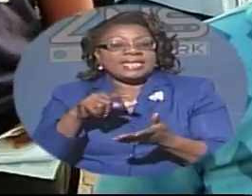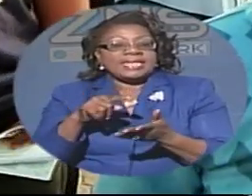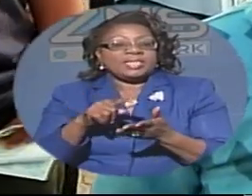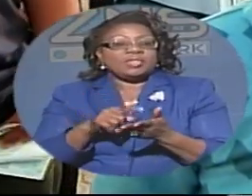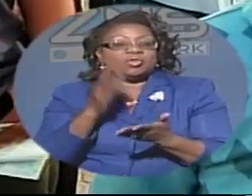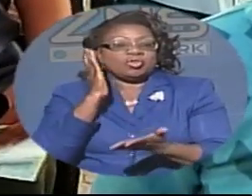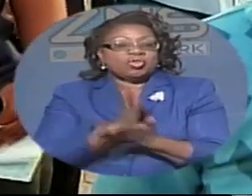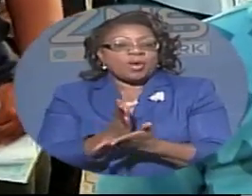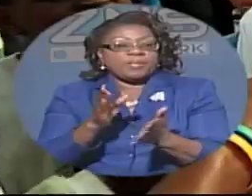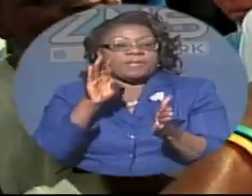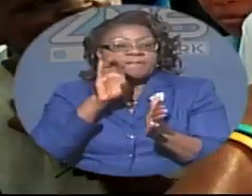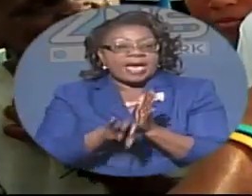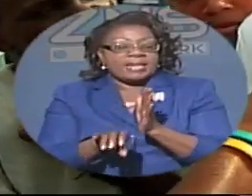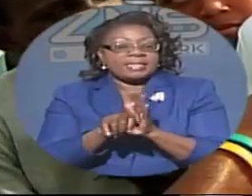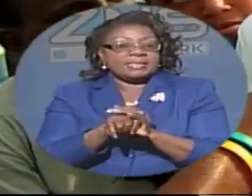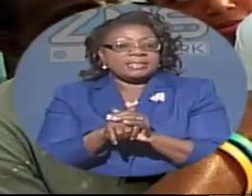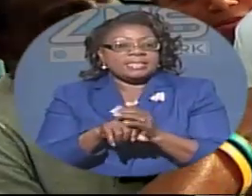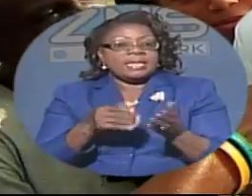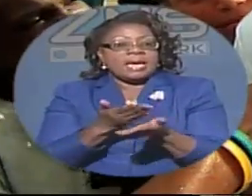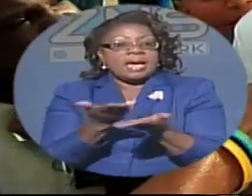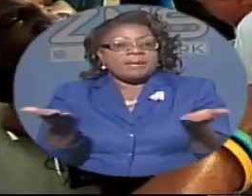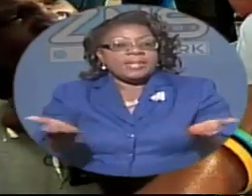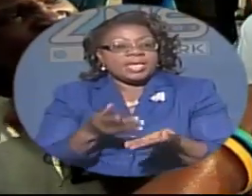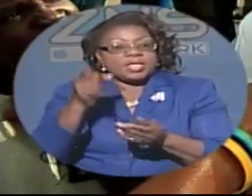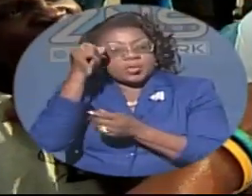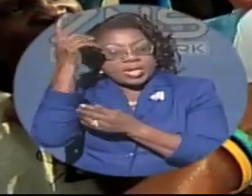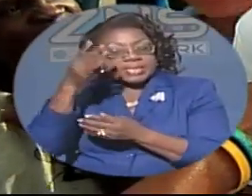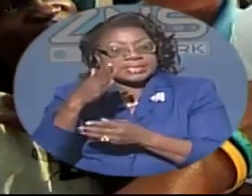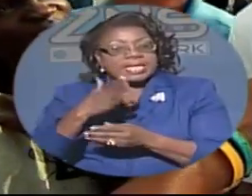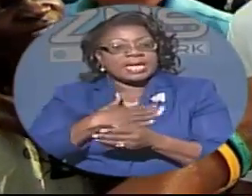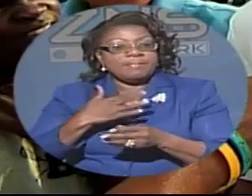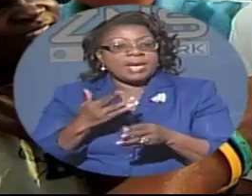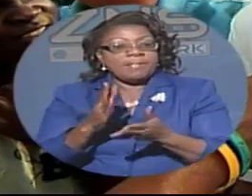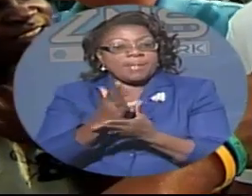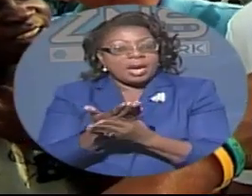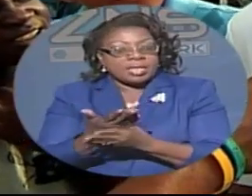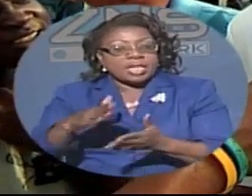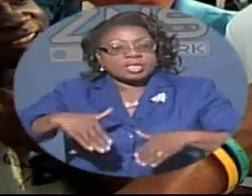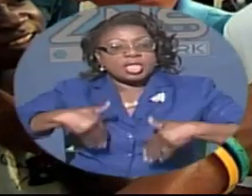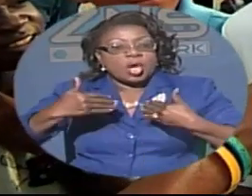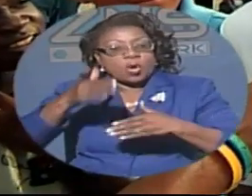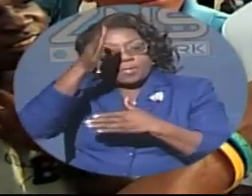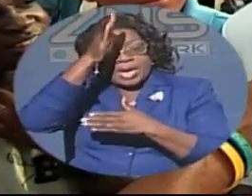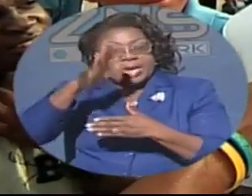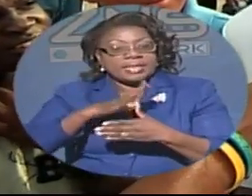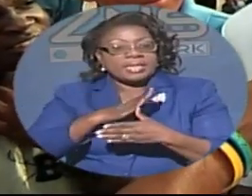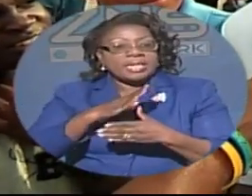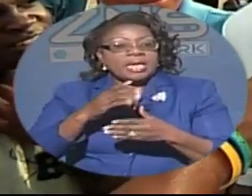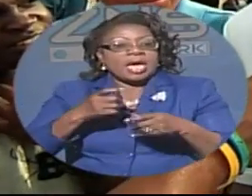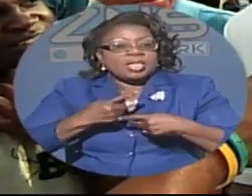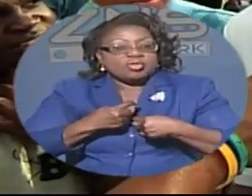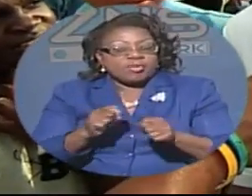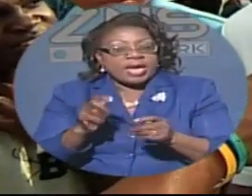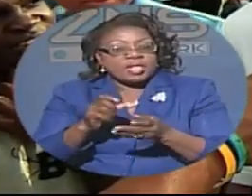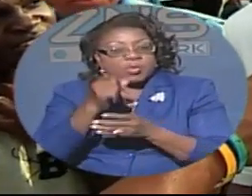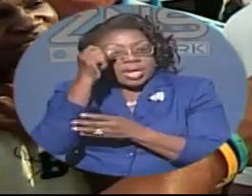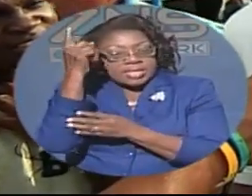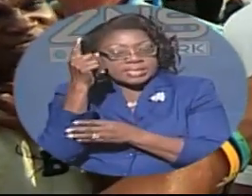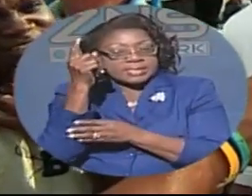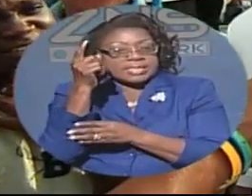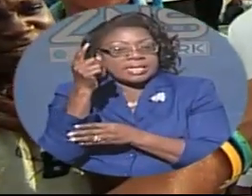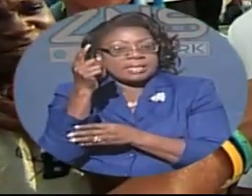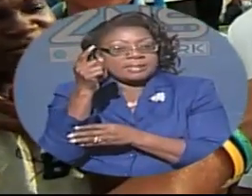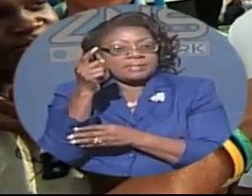stop stop the violence i'm here to understand my role as a young man and john understand why i am here for god